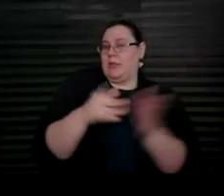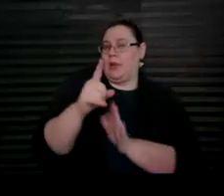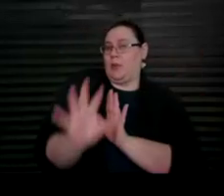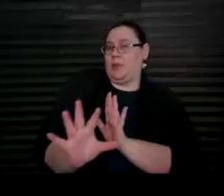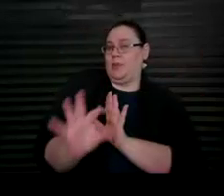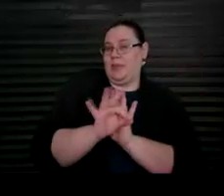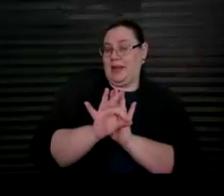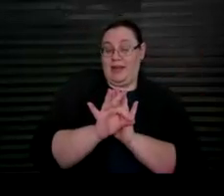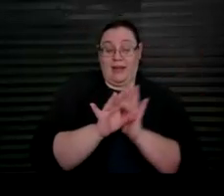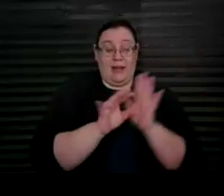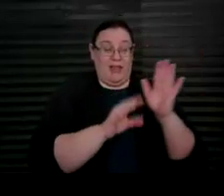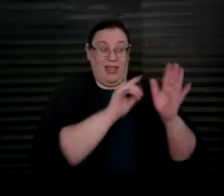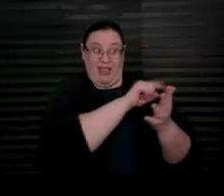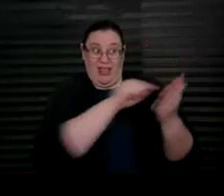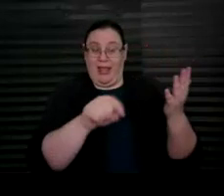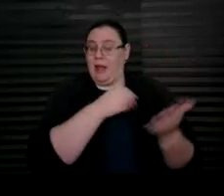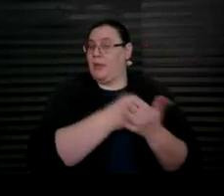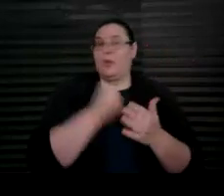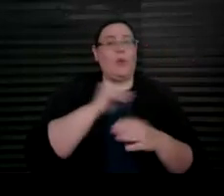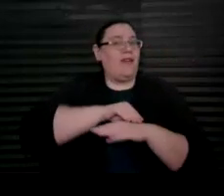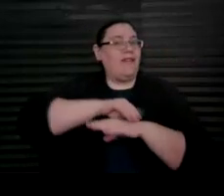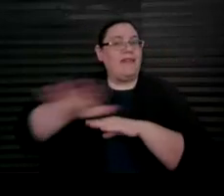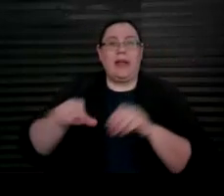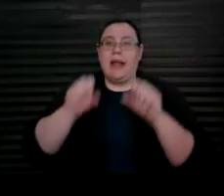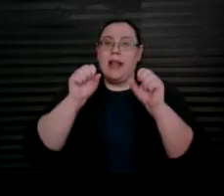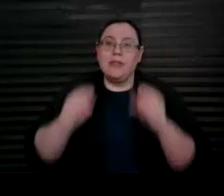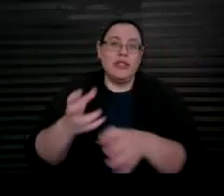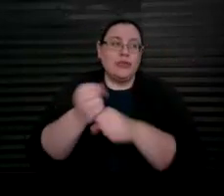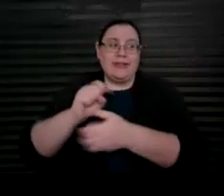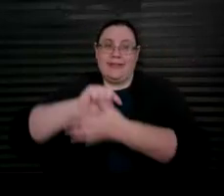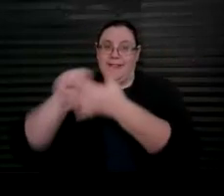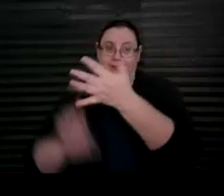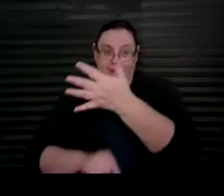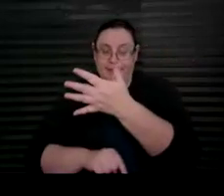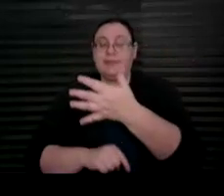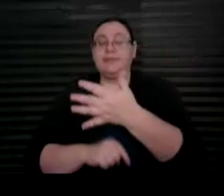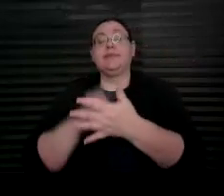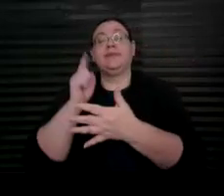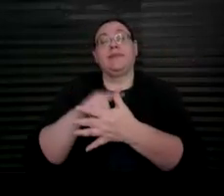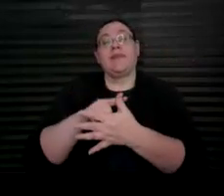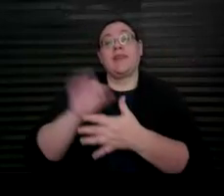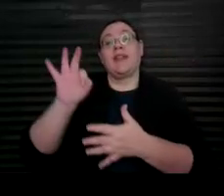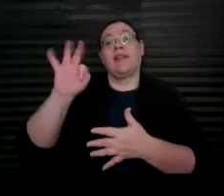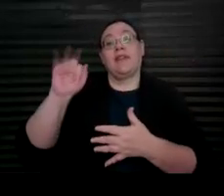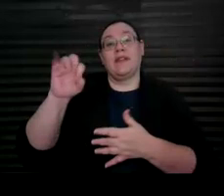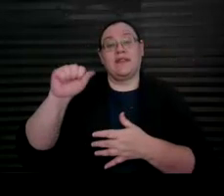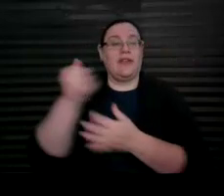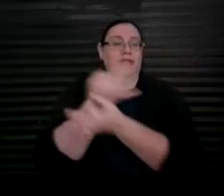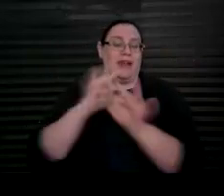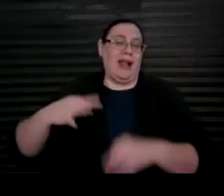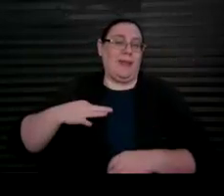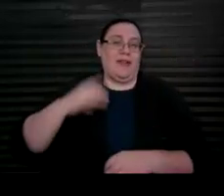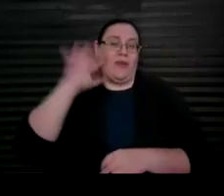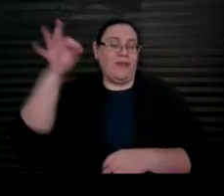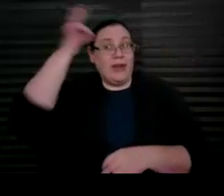will not affect eligibility for • Free Application for Federal Student Aid, or